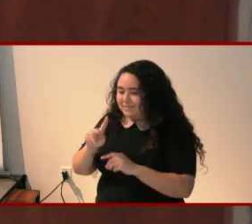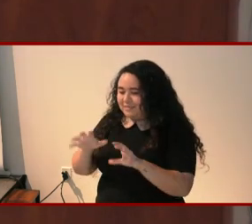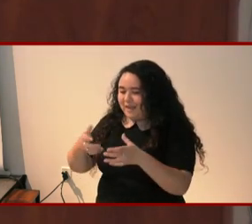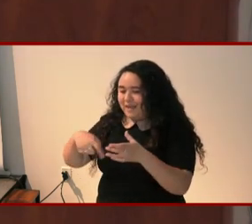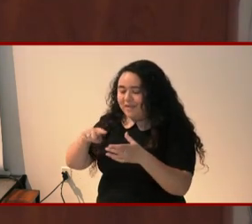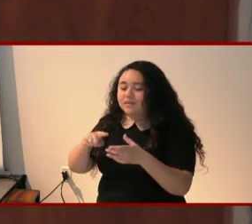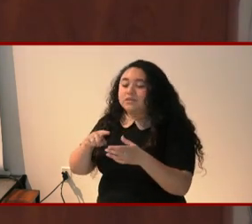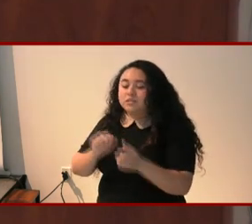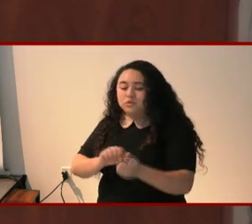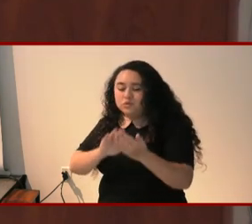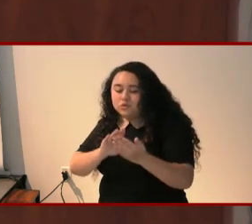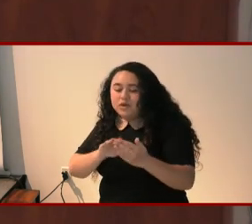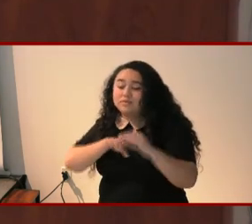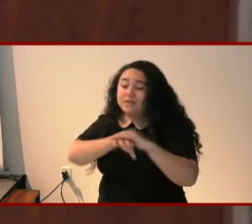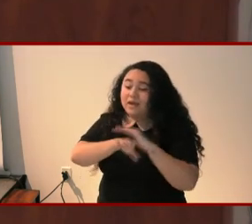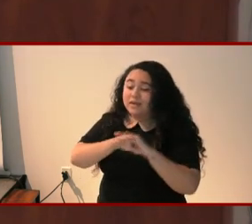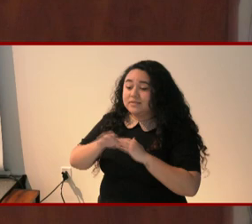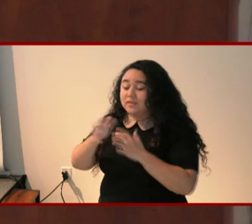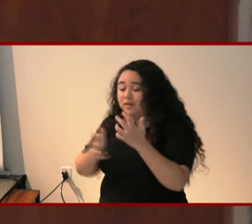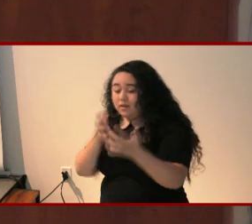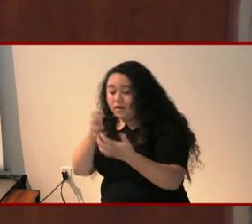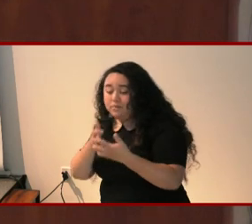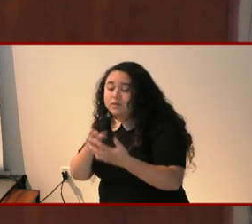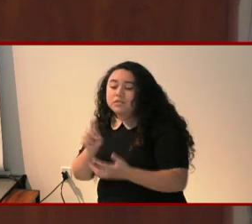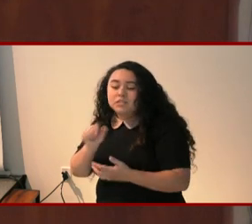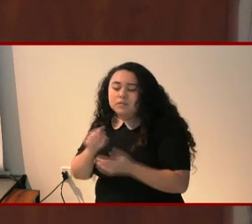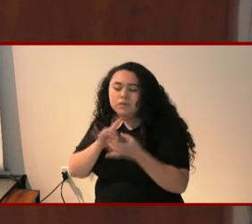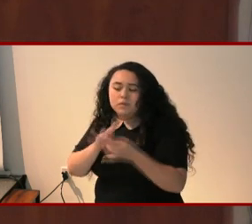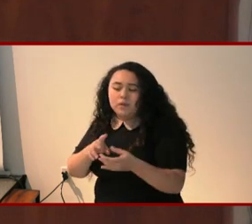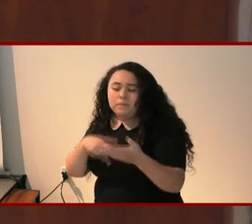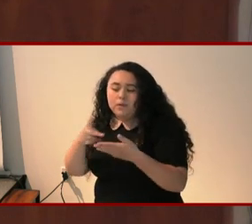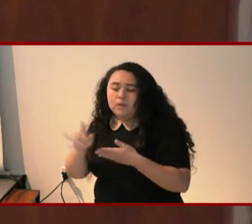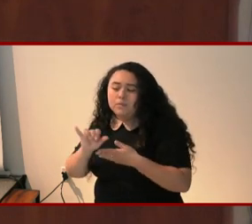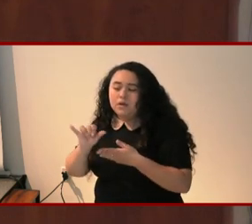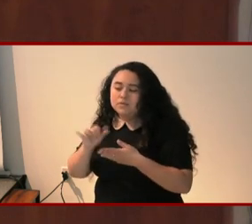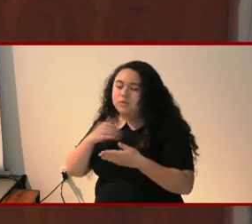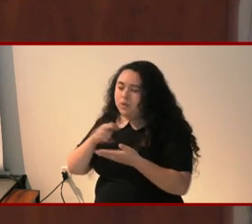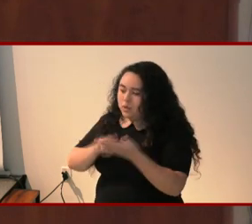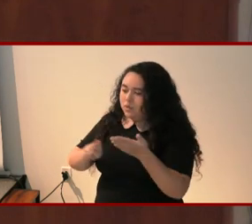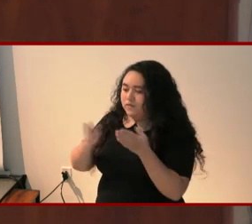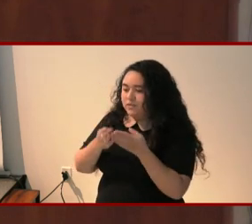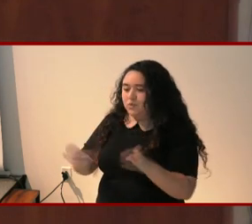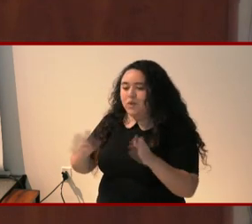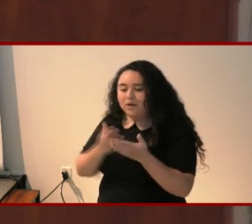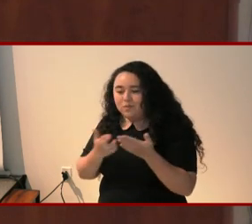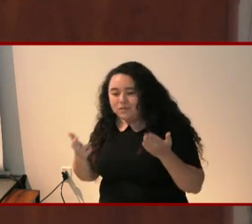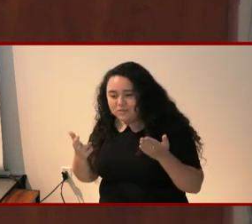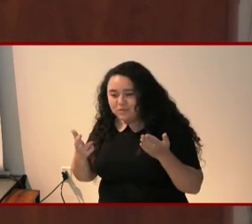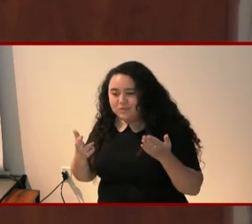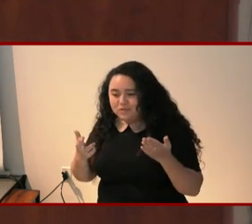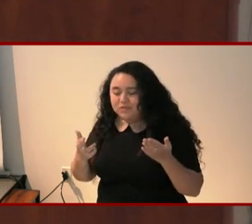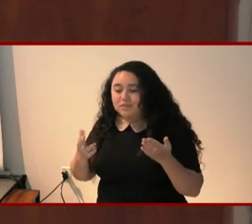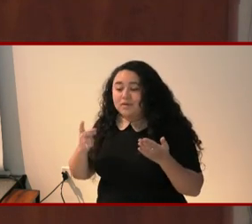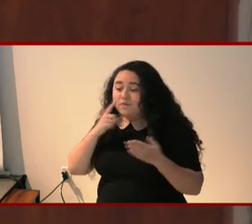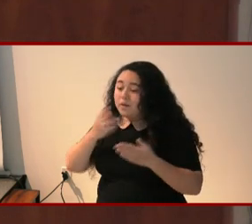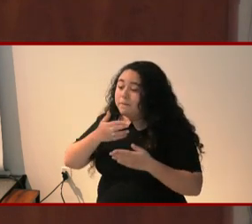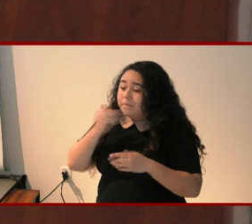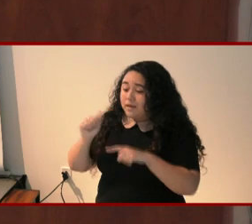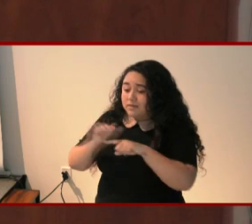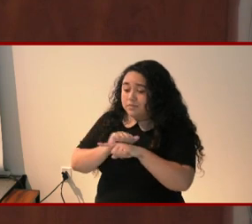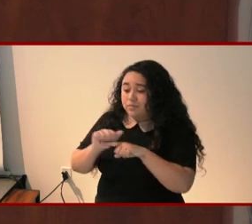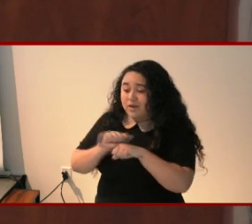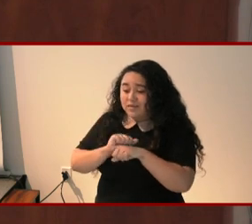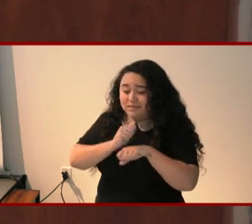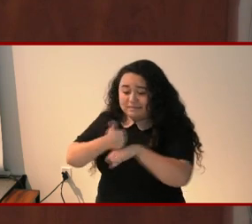accommodations, disability-related programming, and to act as a university-wide resource on best practices and